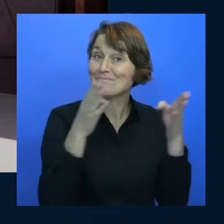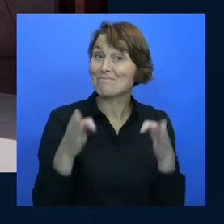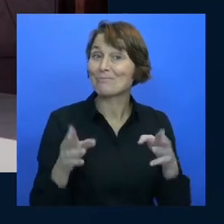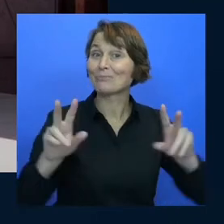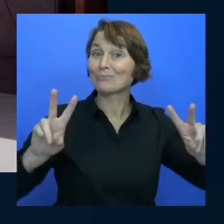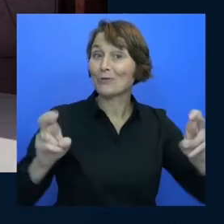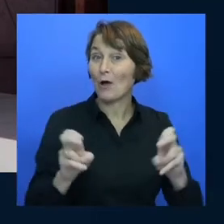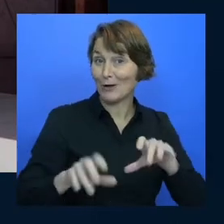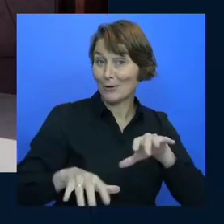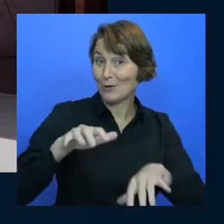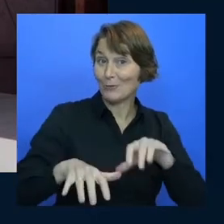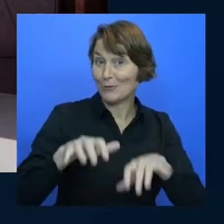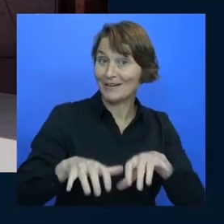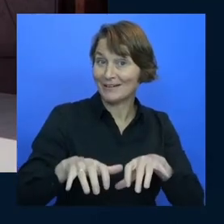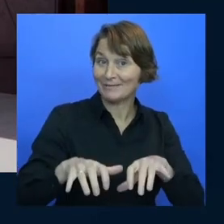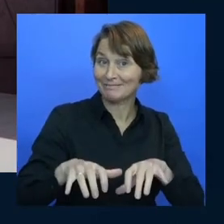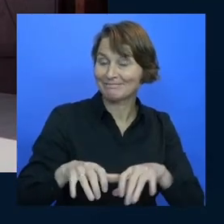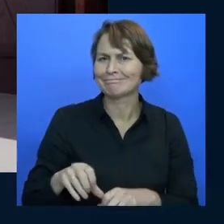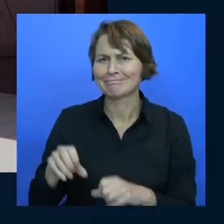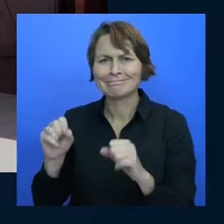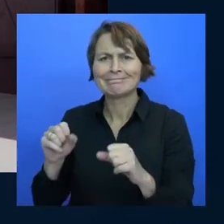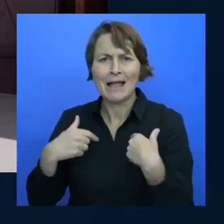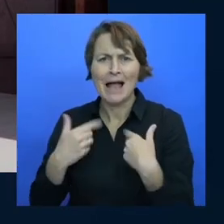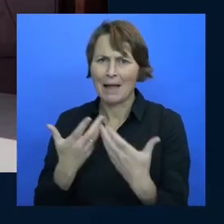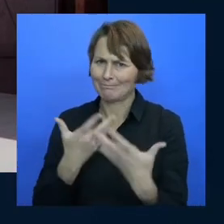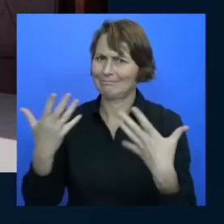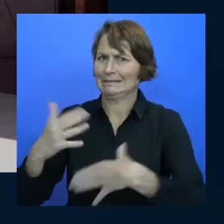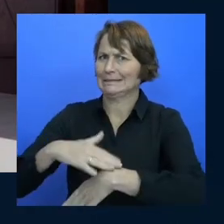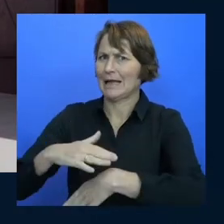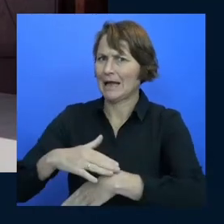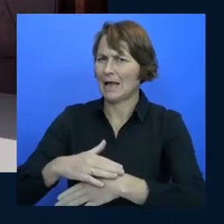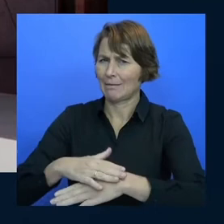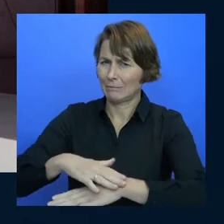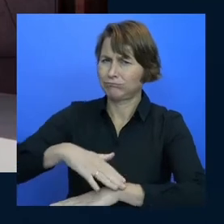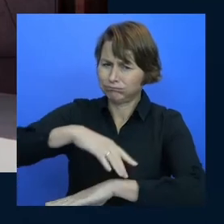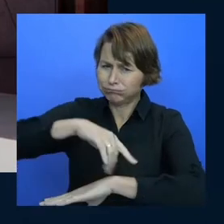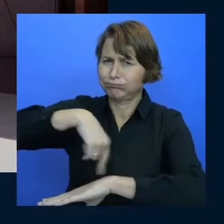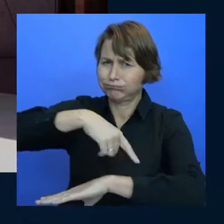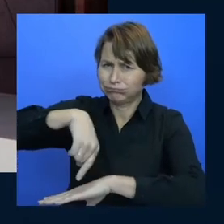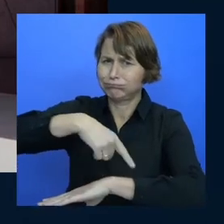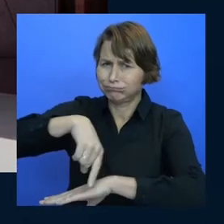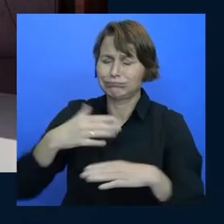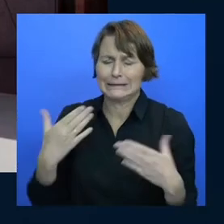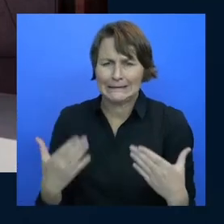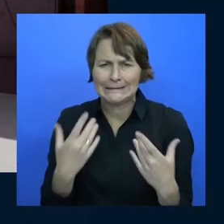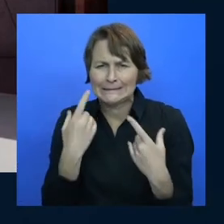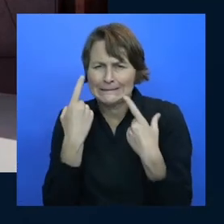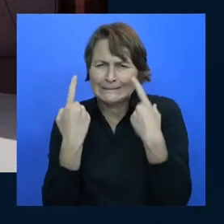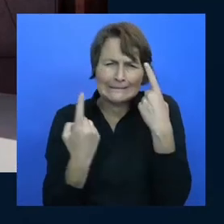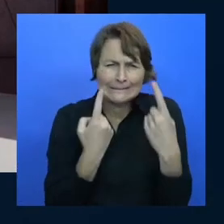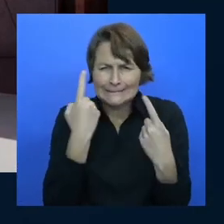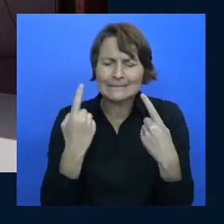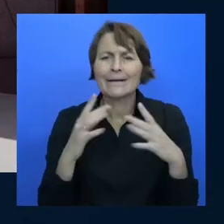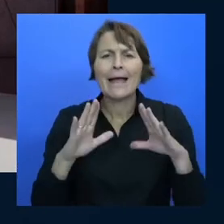what we're going to talk about I am spending a lot of time right now thinking about gatekeeping